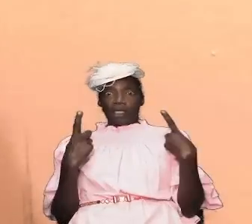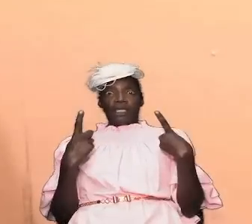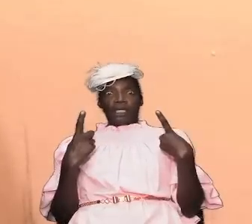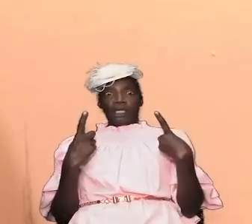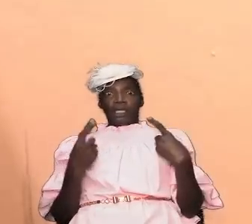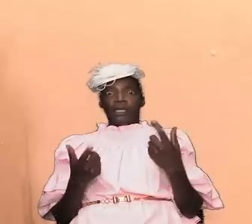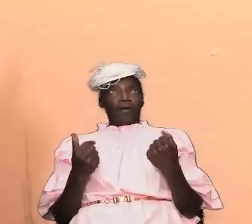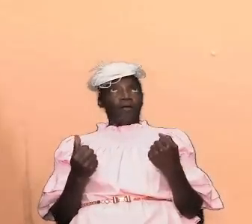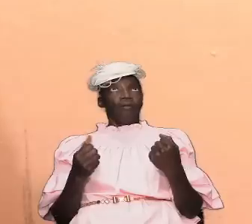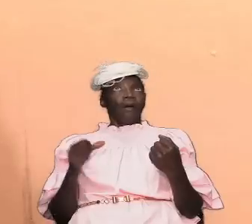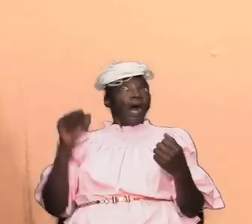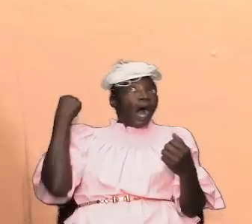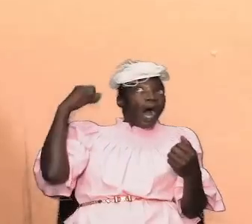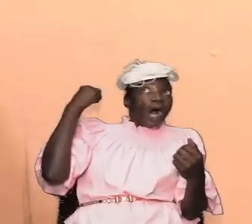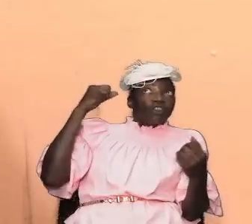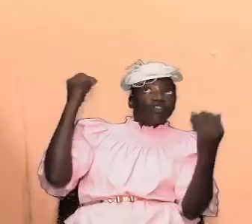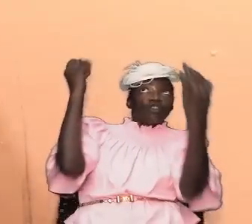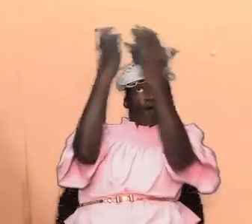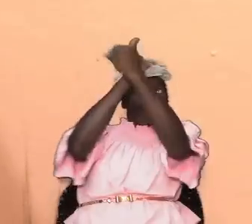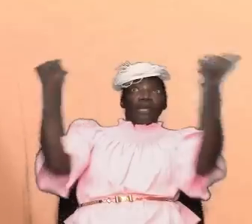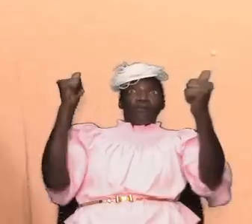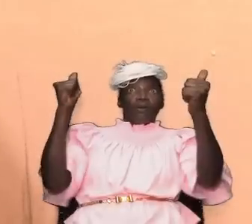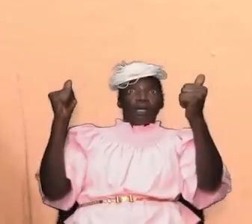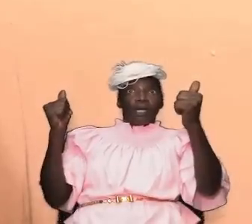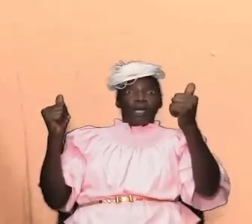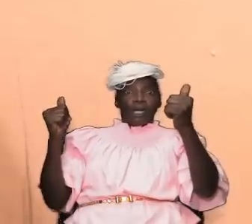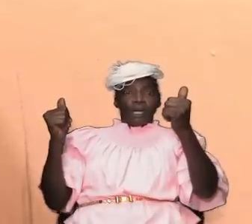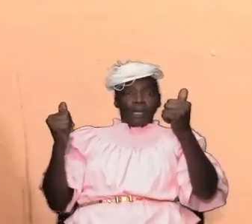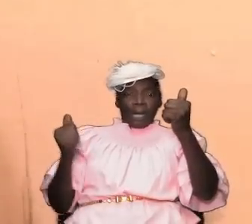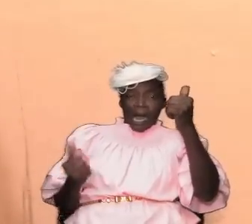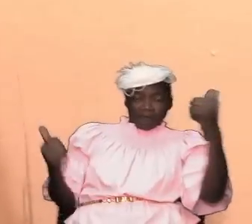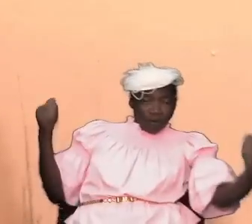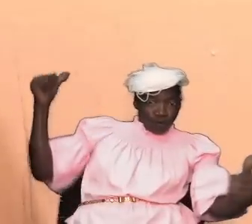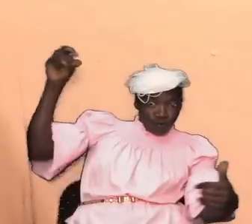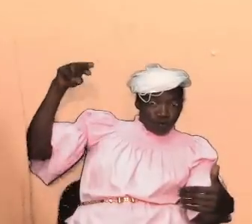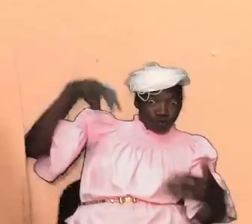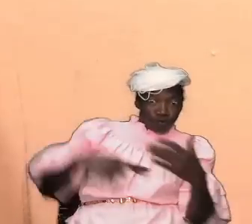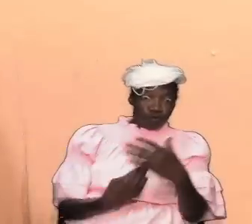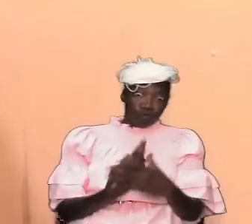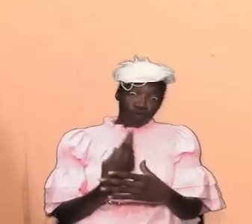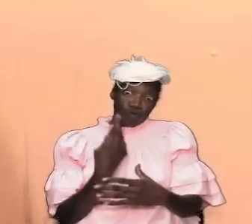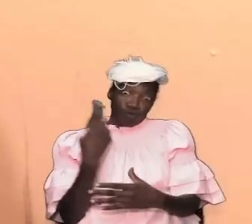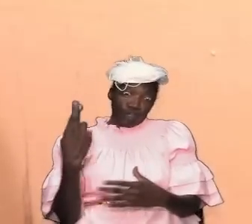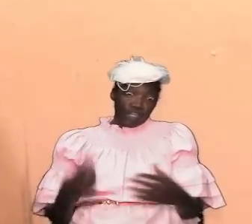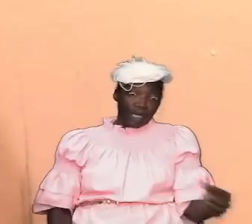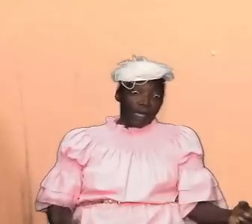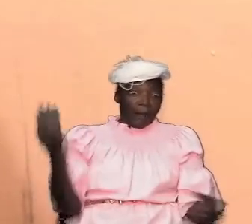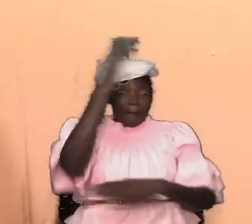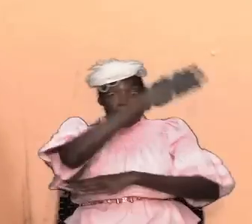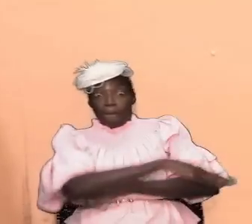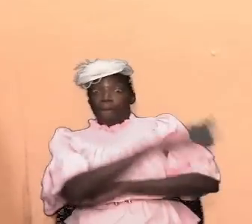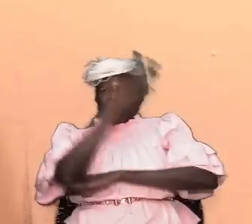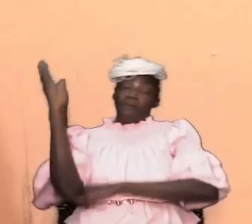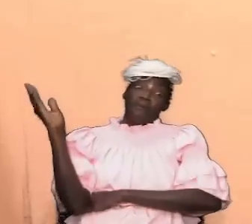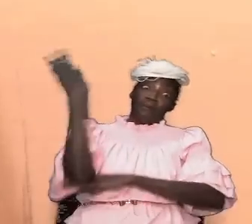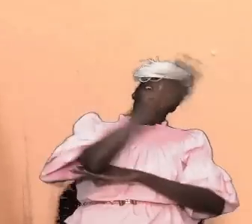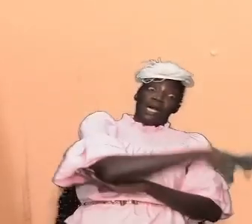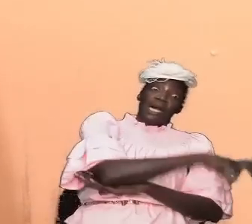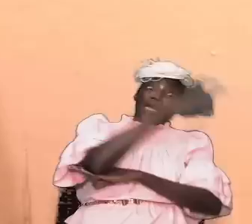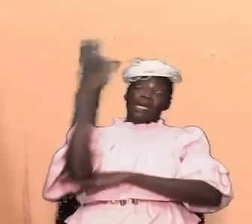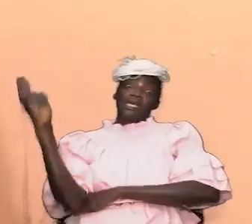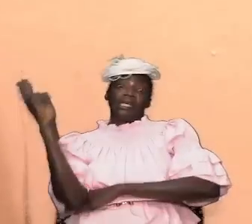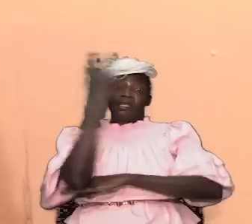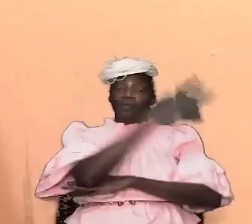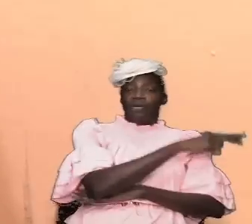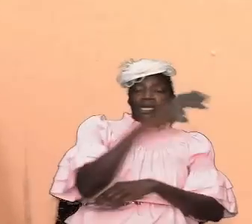came a sound from heaven as of a rushing mighty wind and it filled all the house where they were sitting and